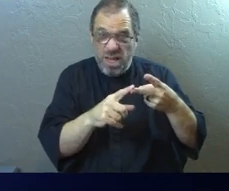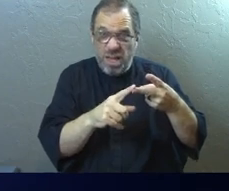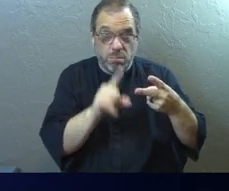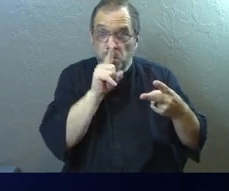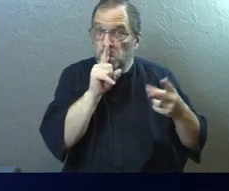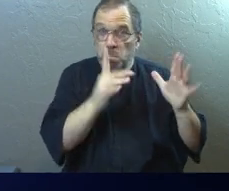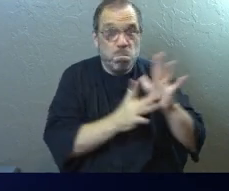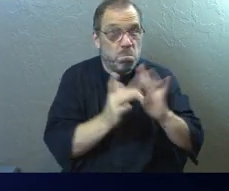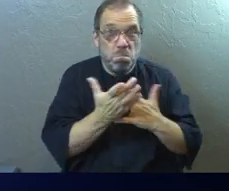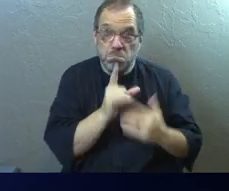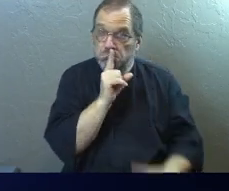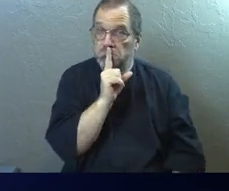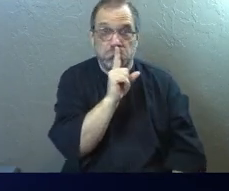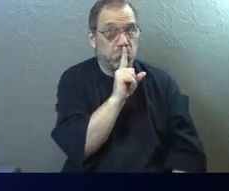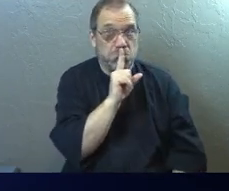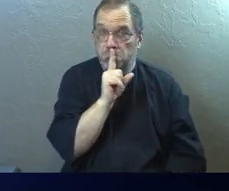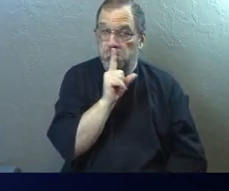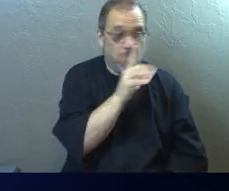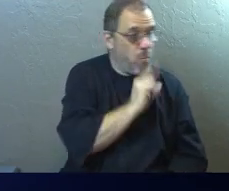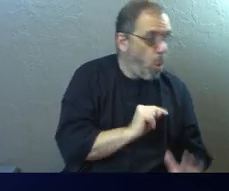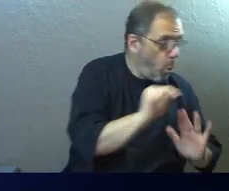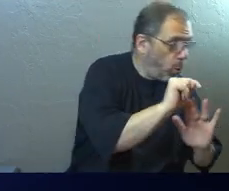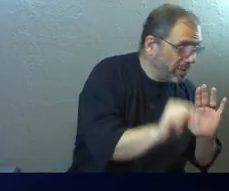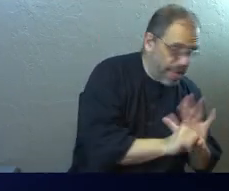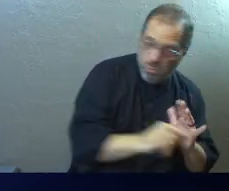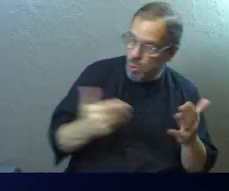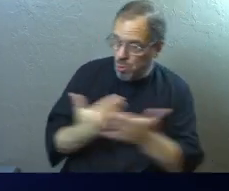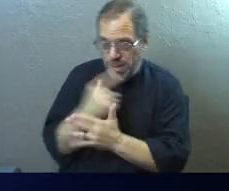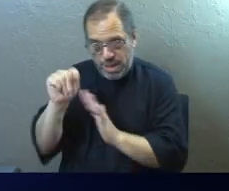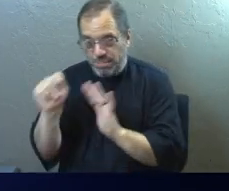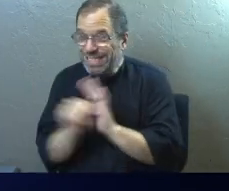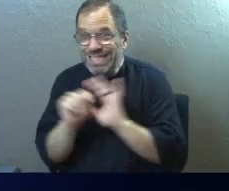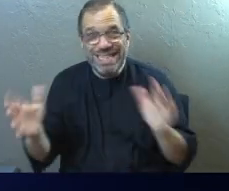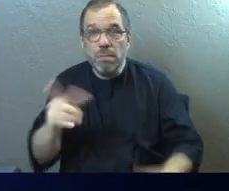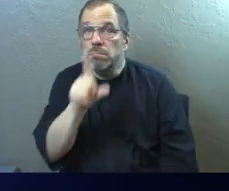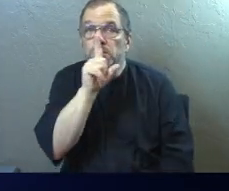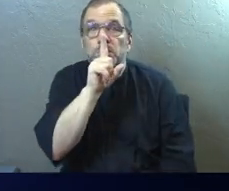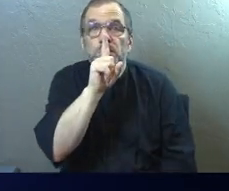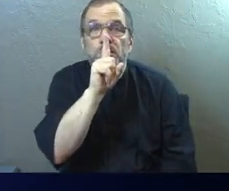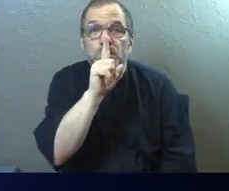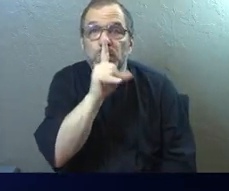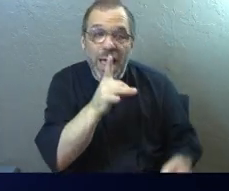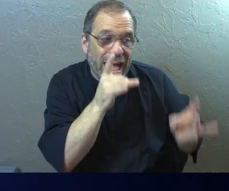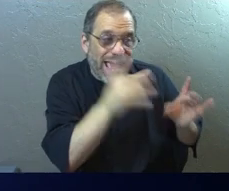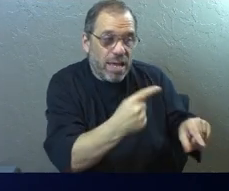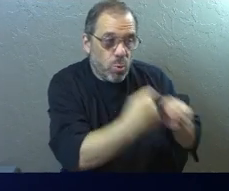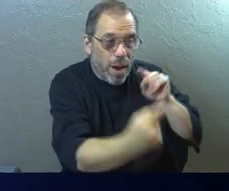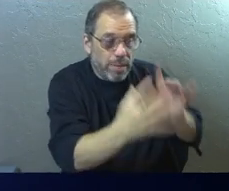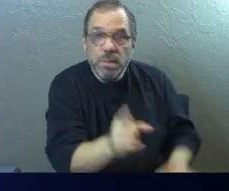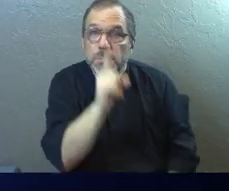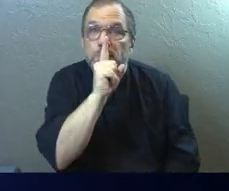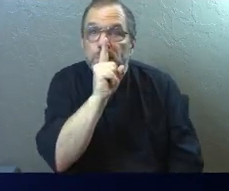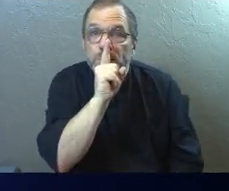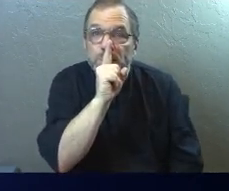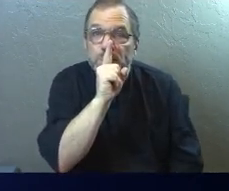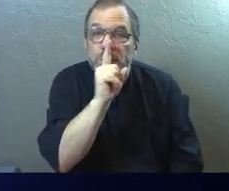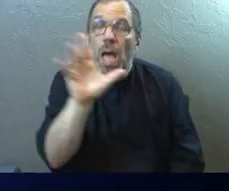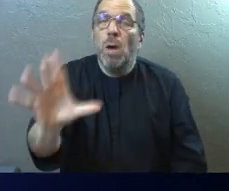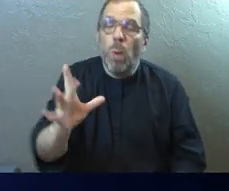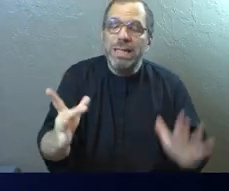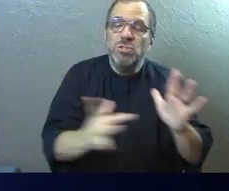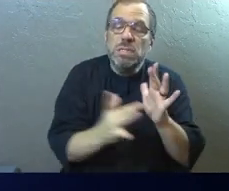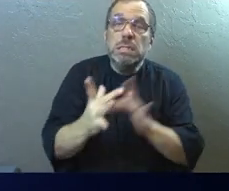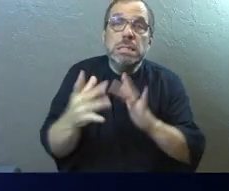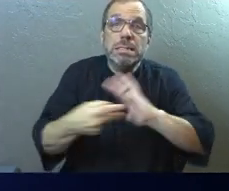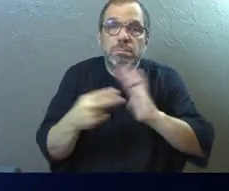found in scripture anywhere. That's not in Old Testament or in New Testament. We're never told to hate our enemies. What Jesus is